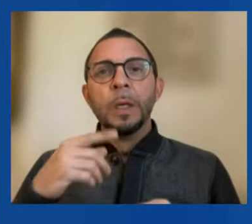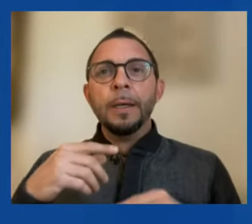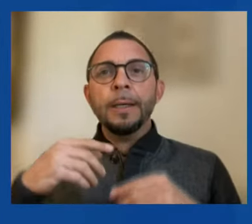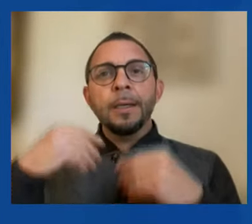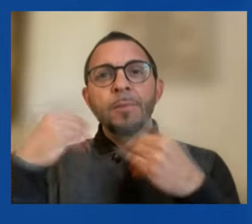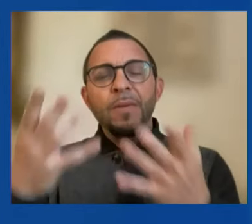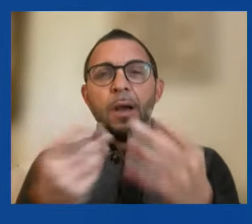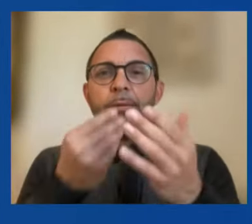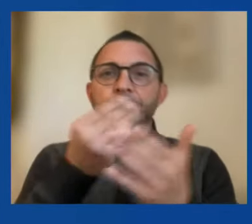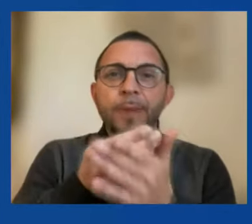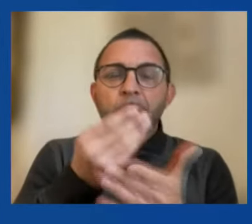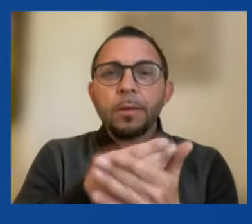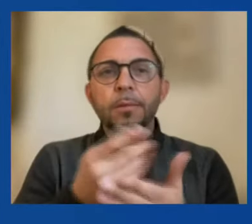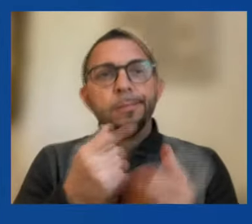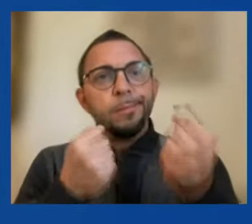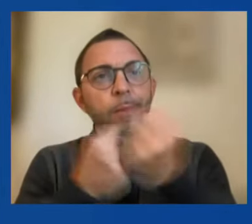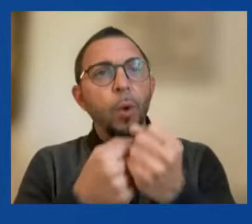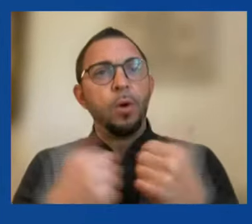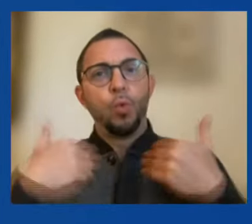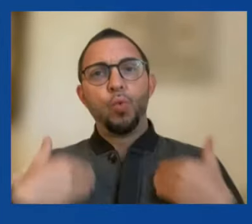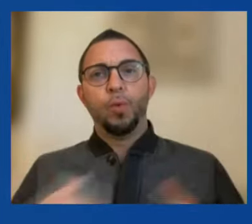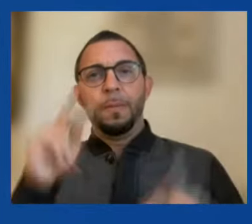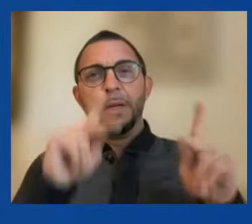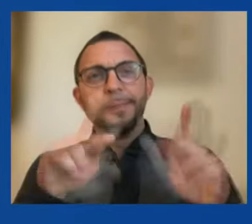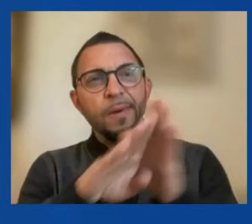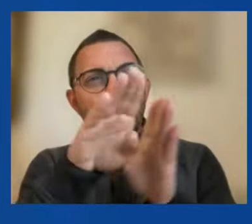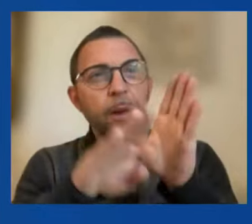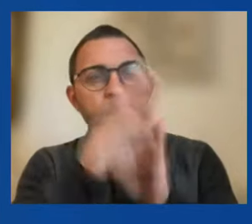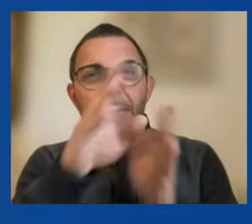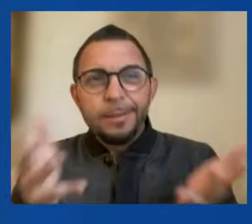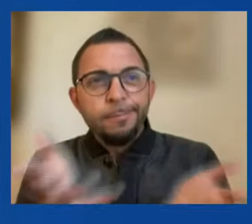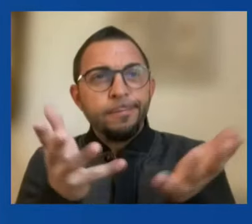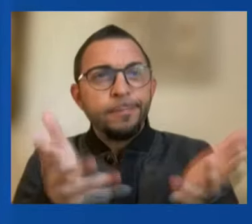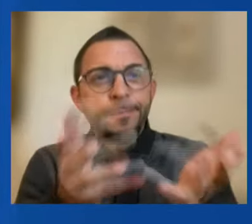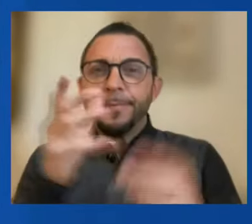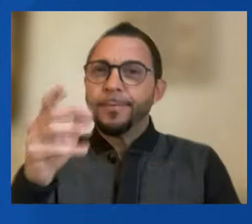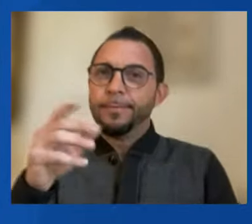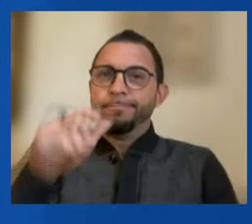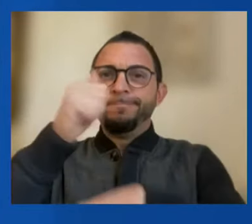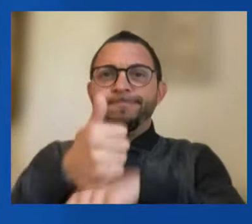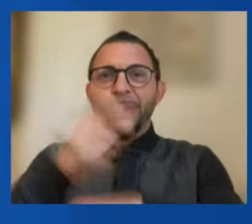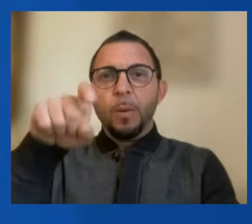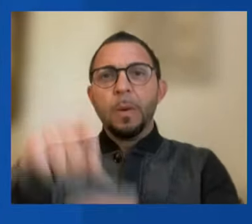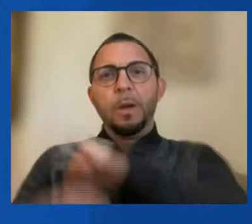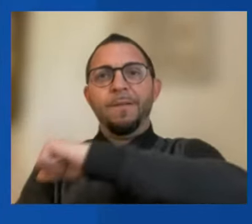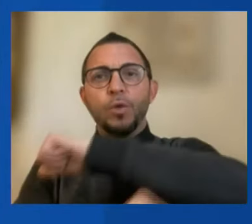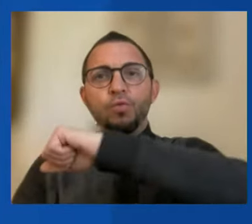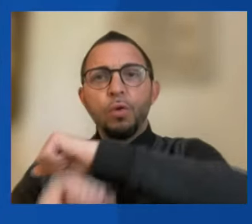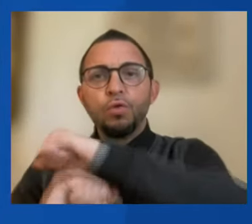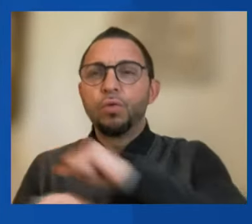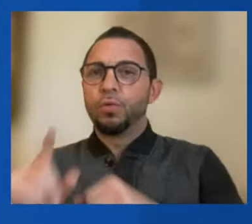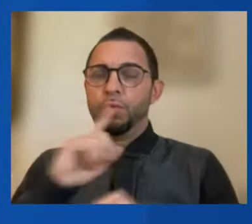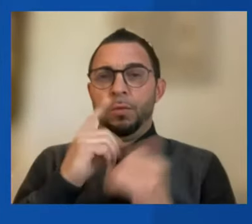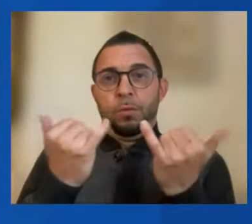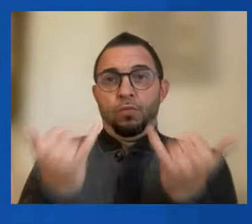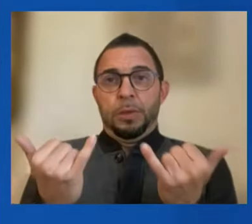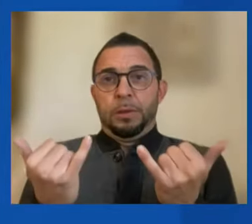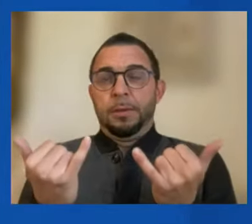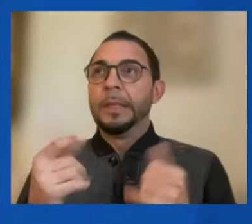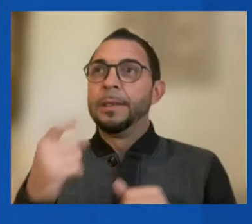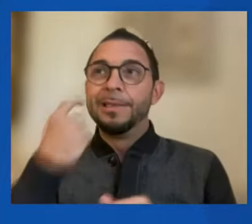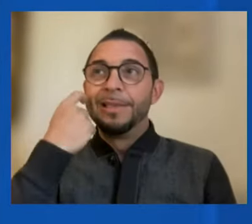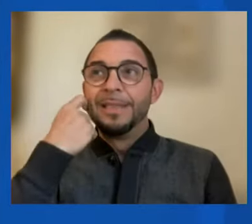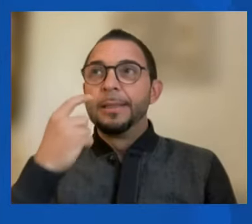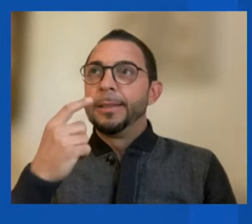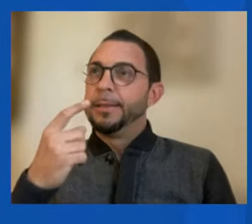support human development, the creation of needed infrastructure, and more recently, the attainment of climate